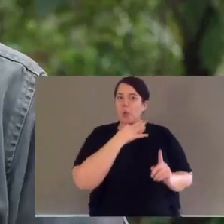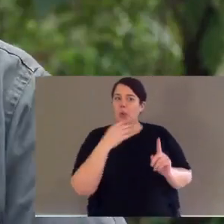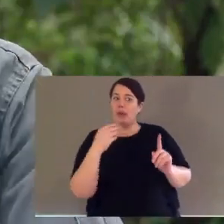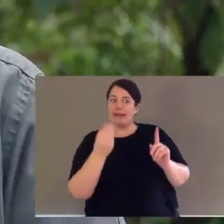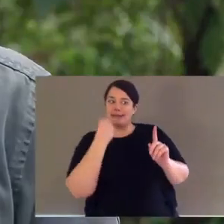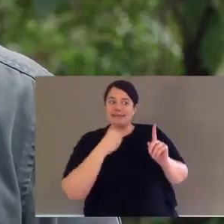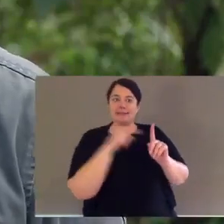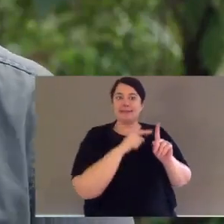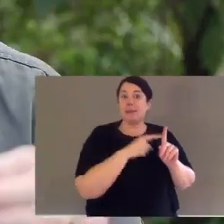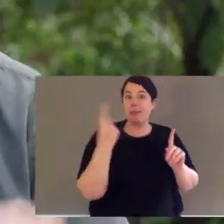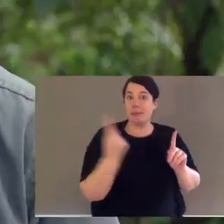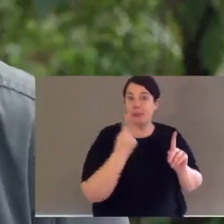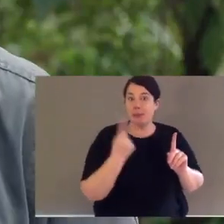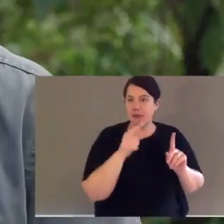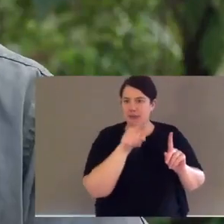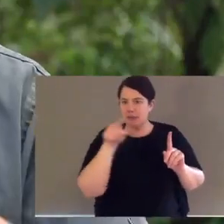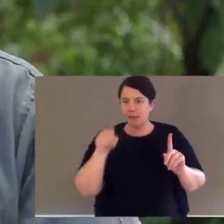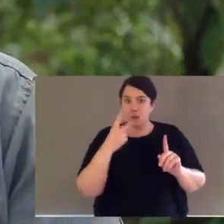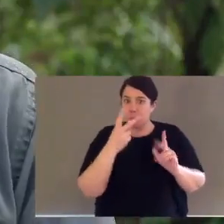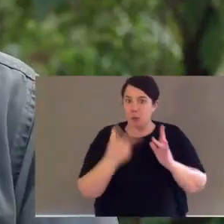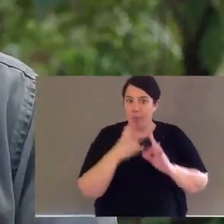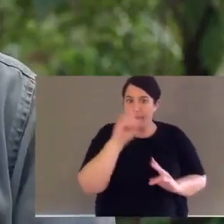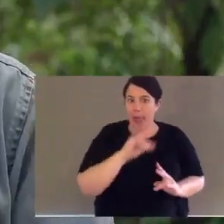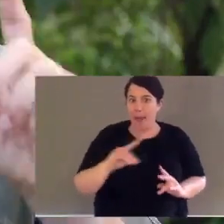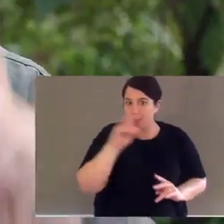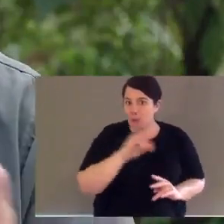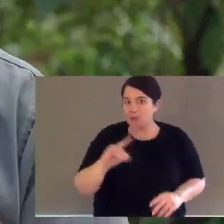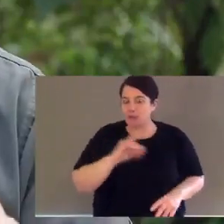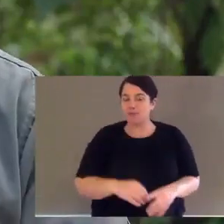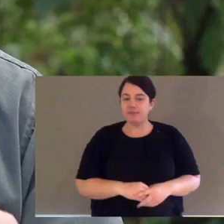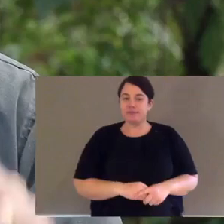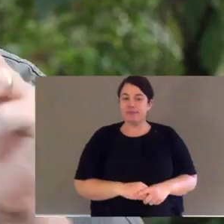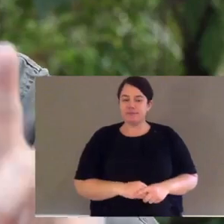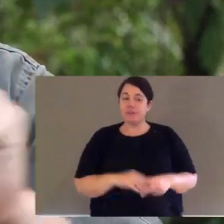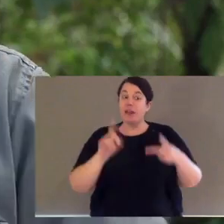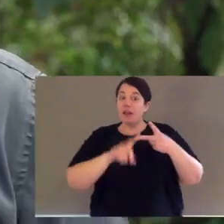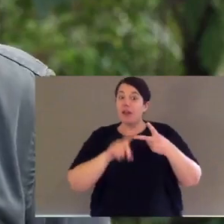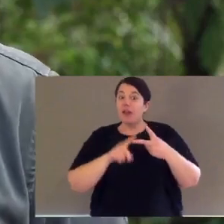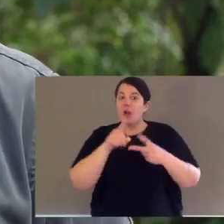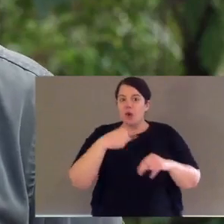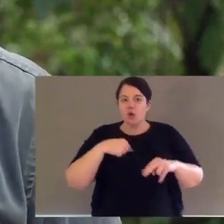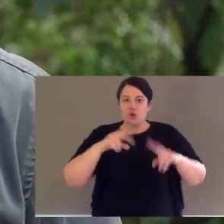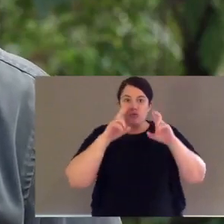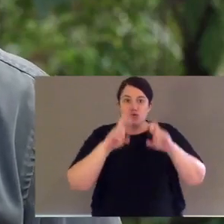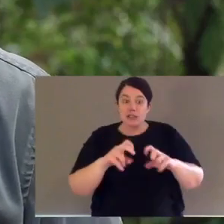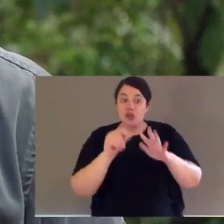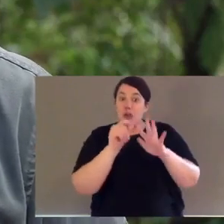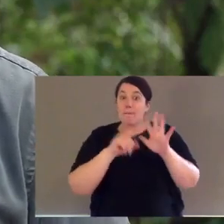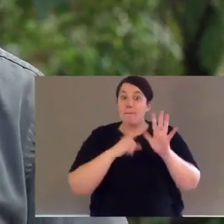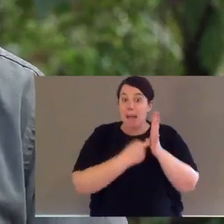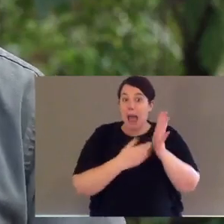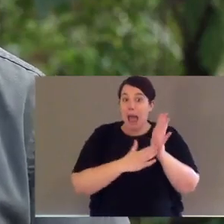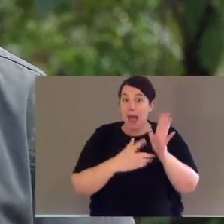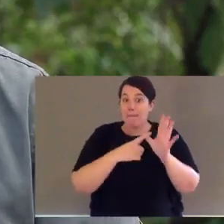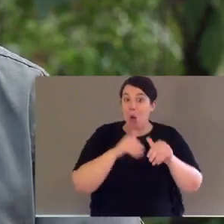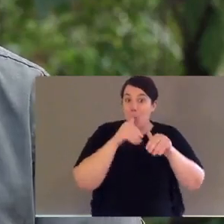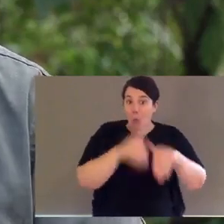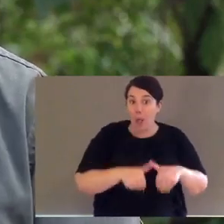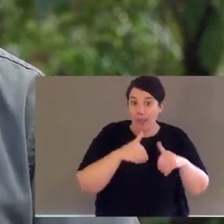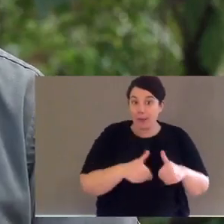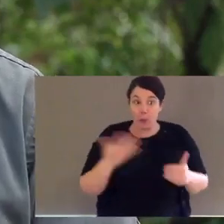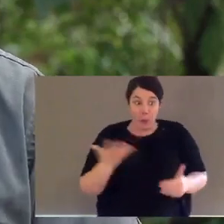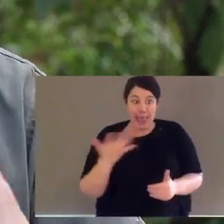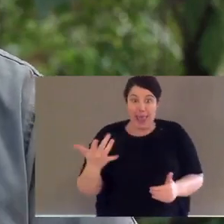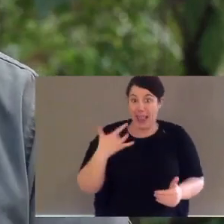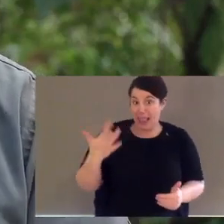and show me one or two of its native predators. The next bit of homework is something you'll have to research. Now I'd like you to have a